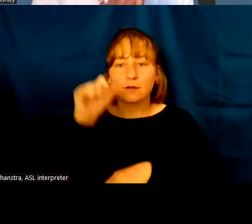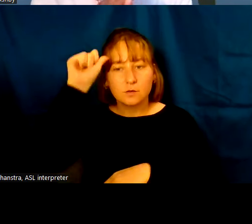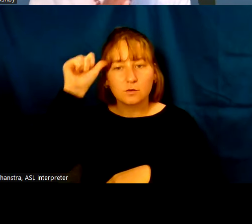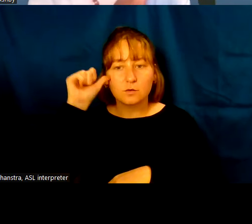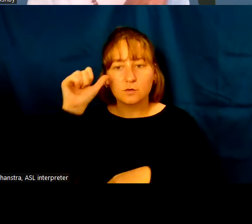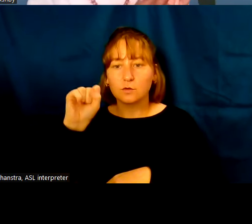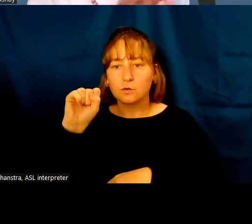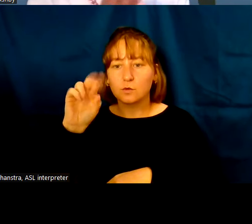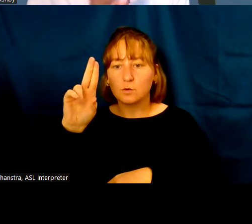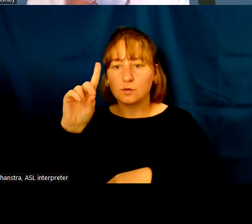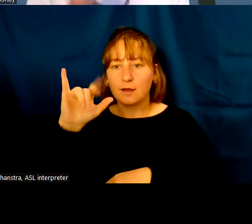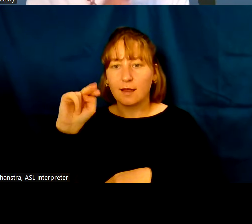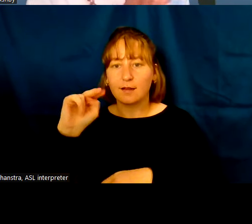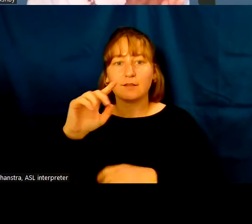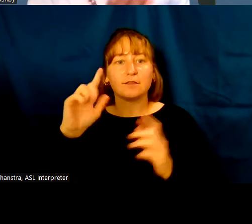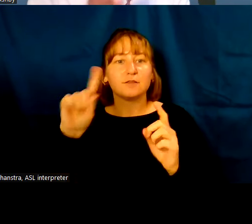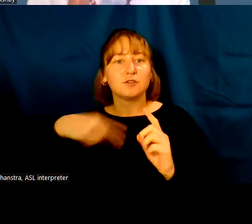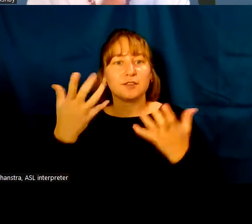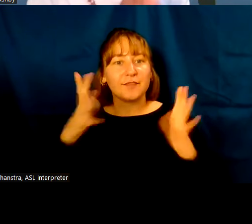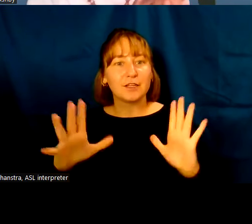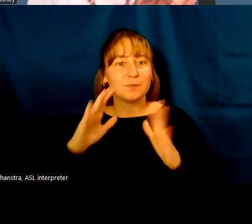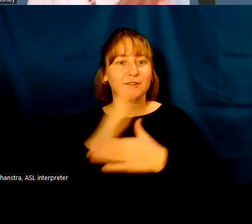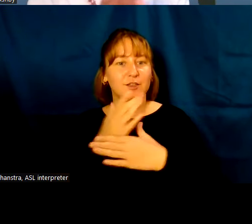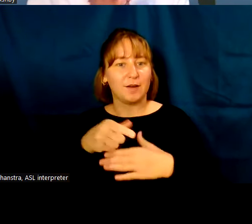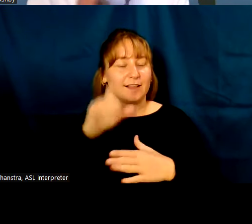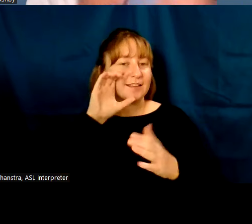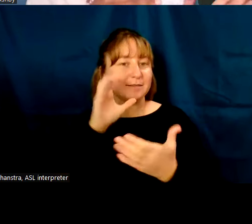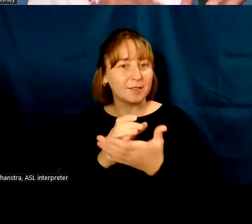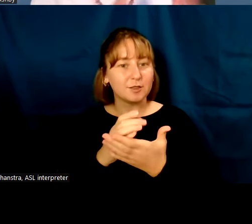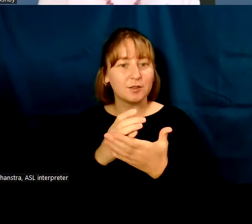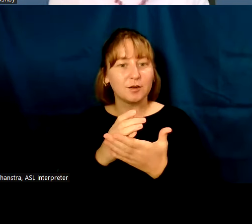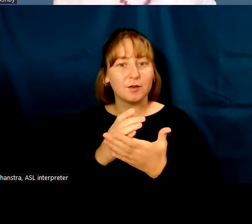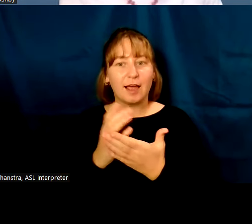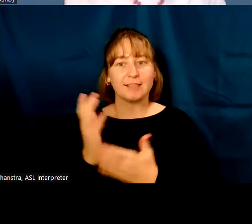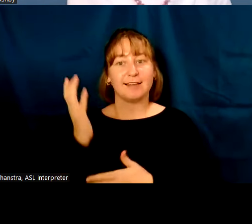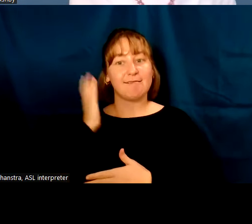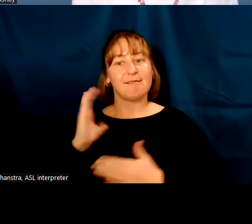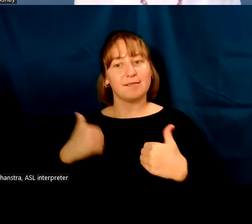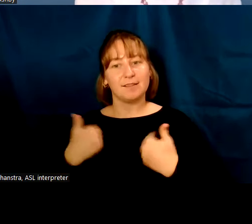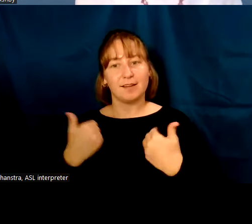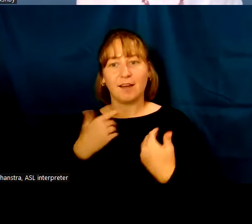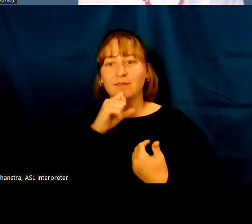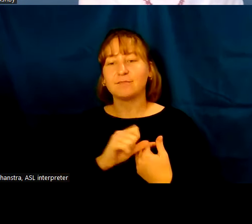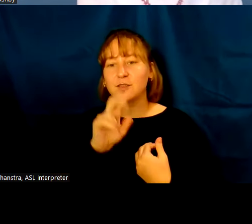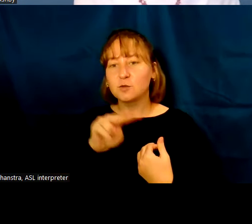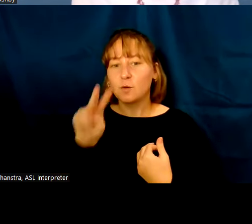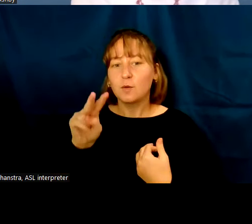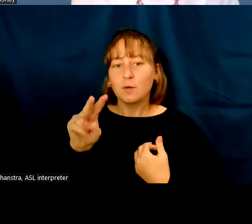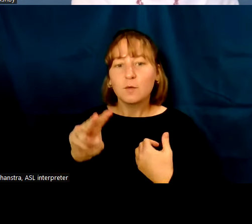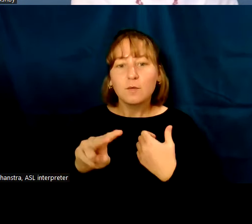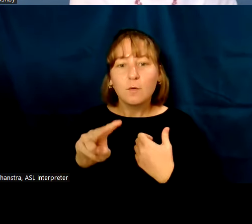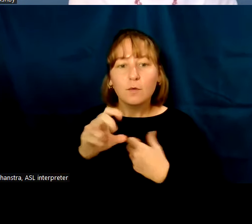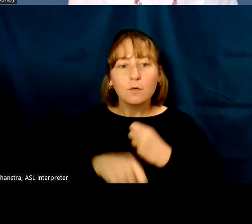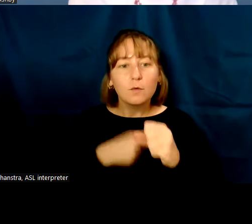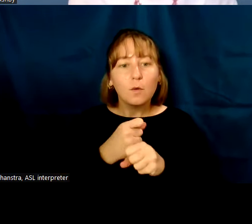finish by sharing this image that I love of a young then 22 year old University of Khartoum